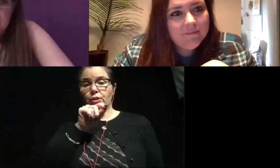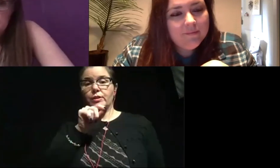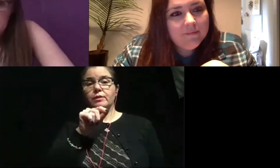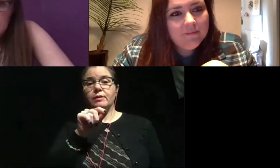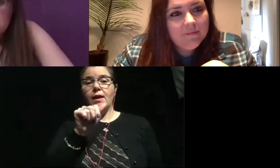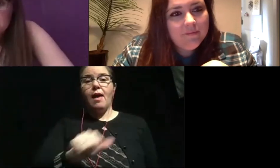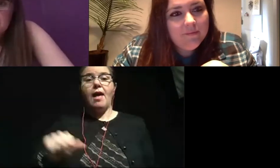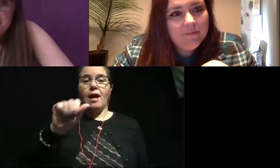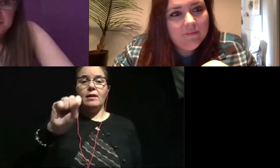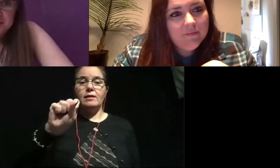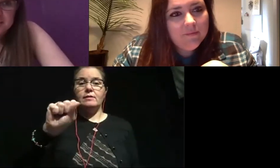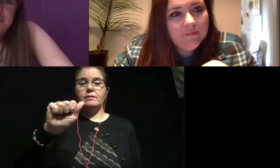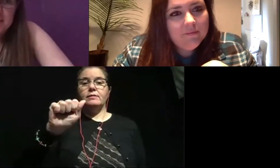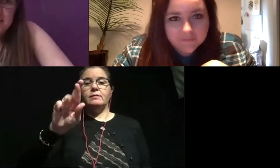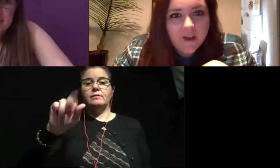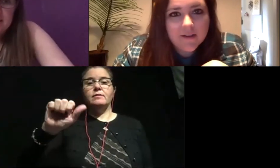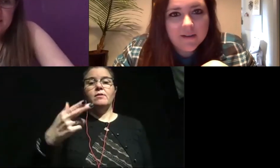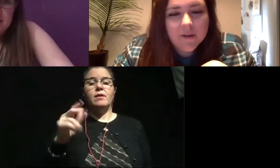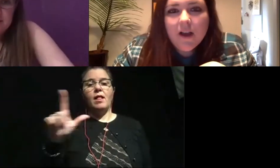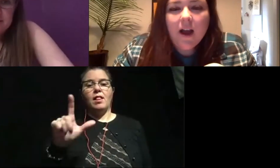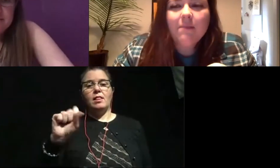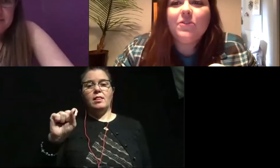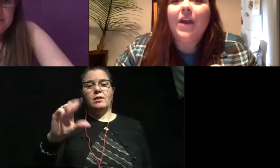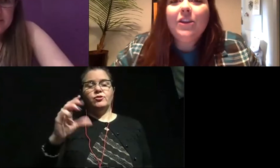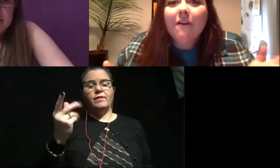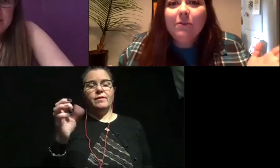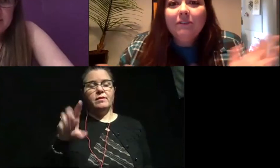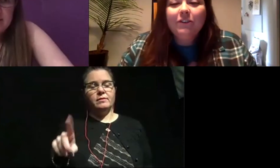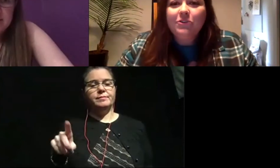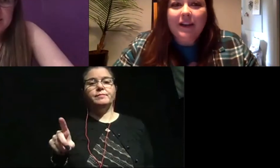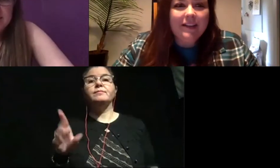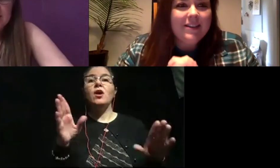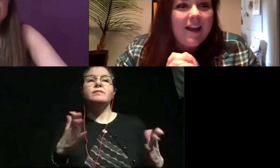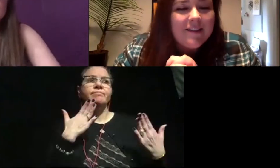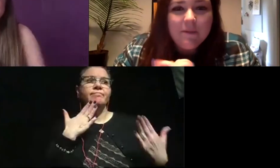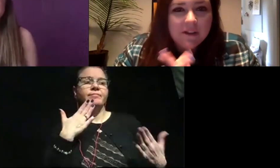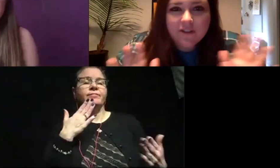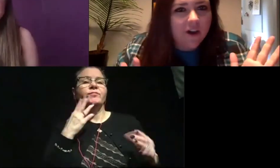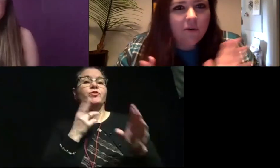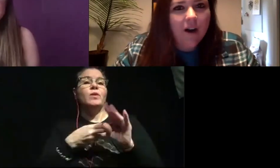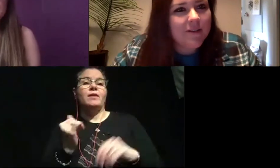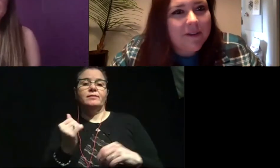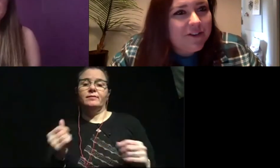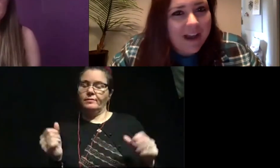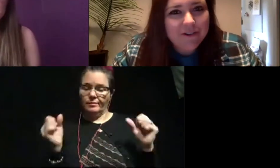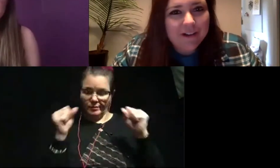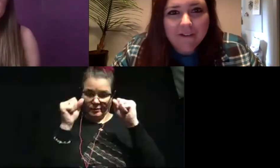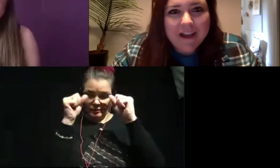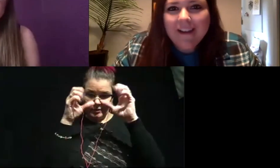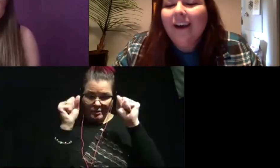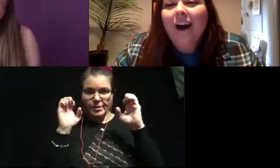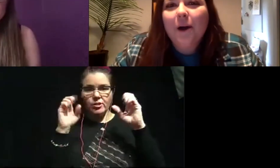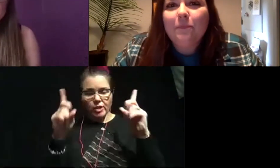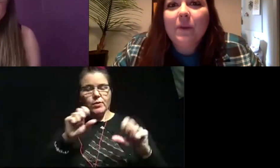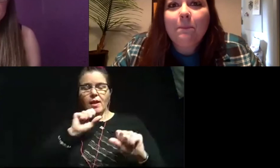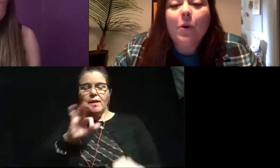Sarah L Sheffield. Awesome. Um, so thank you everyone for joining us today. This has been so awesome and educational. I loved